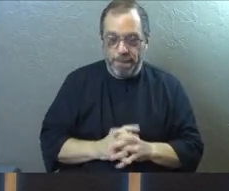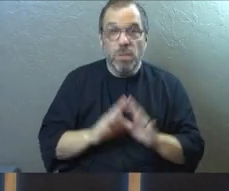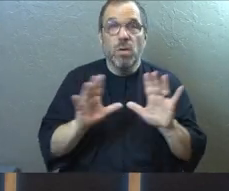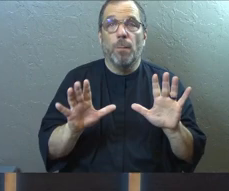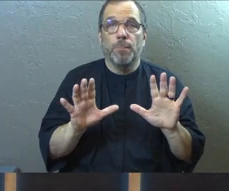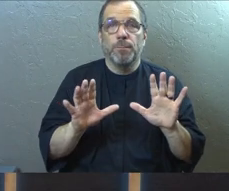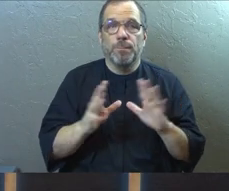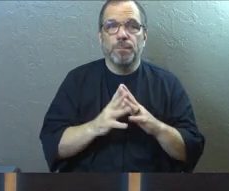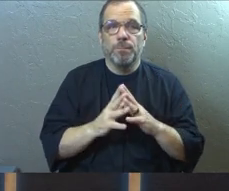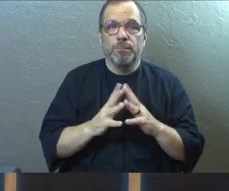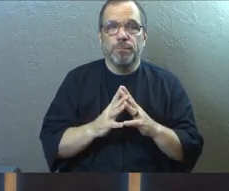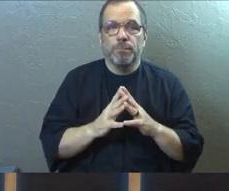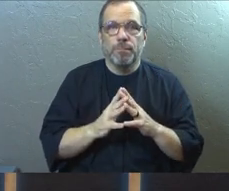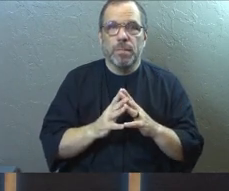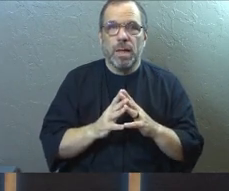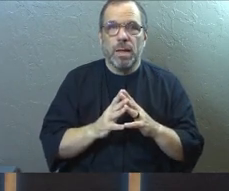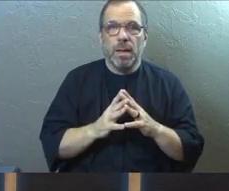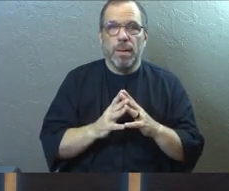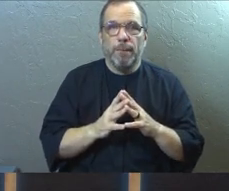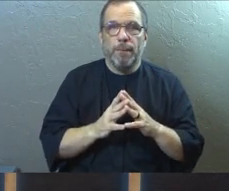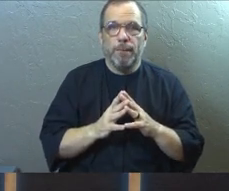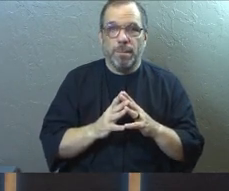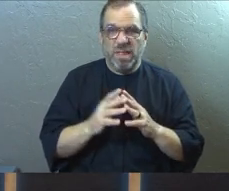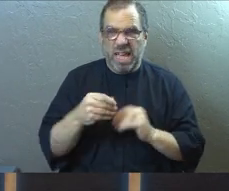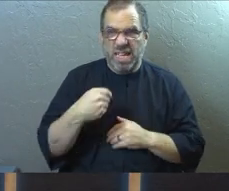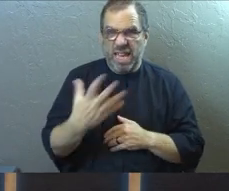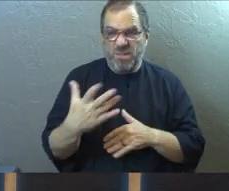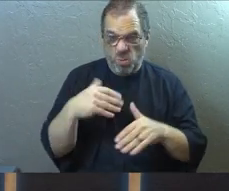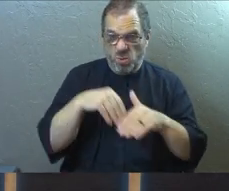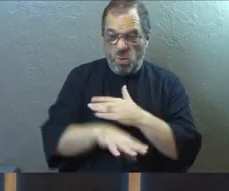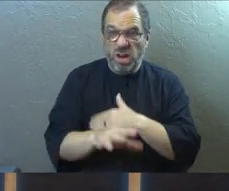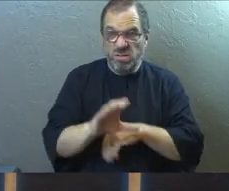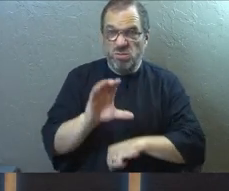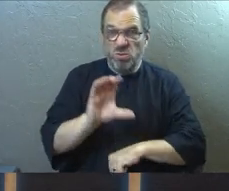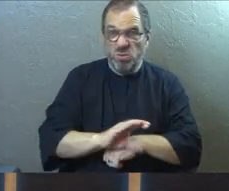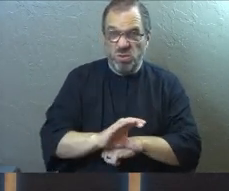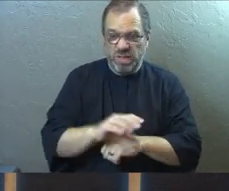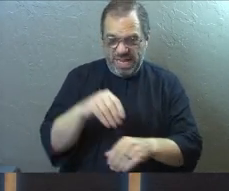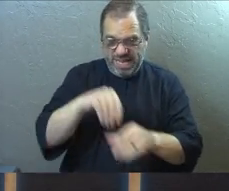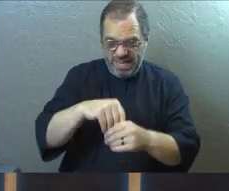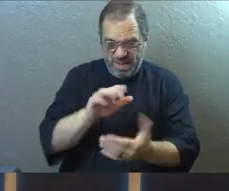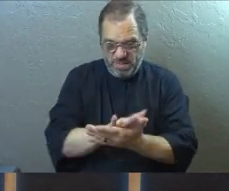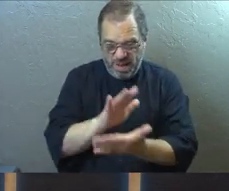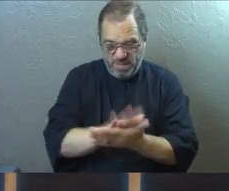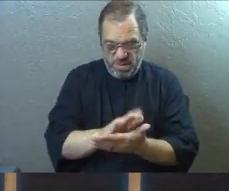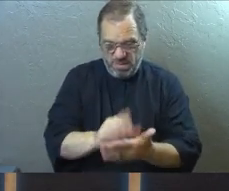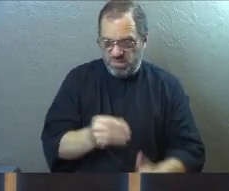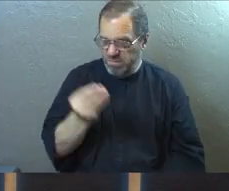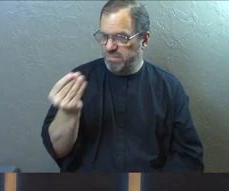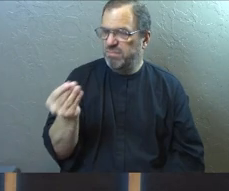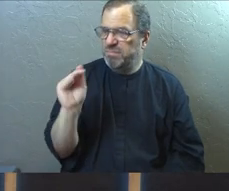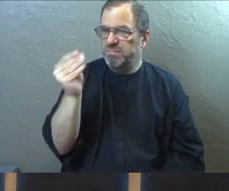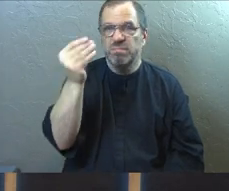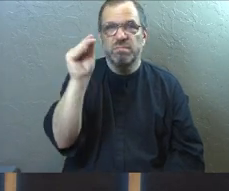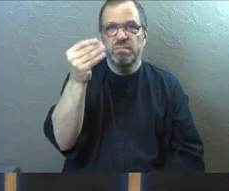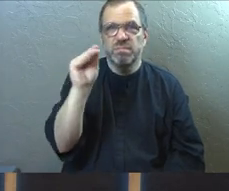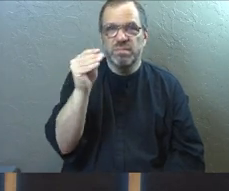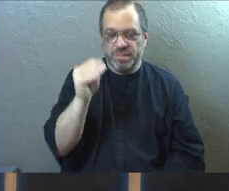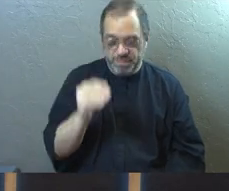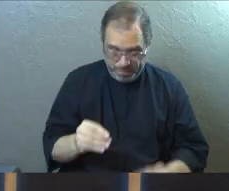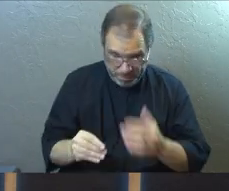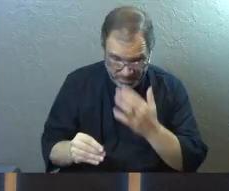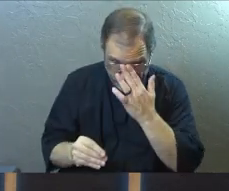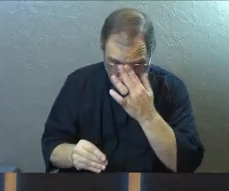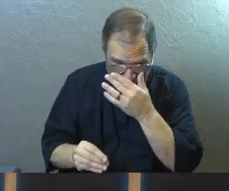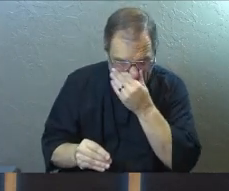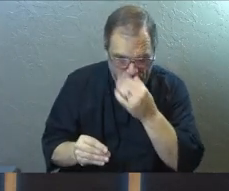So if you would, there's a program that they handed to you as you walked in. And there's an insert in it. Could you take that out right now? I want you to see